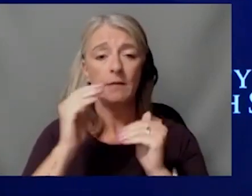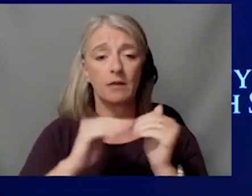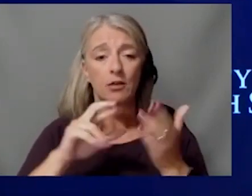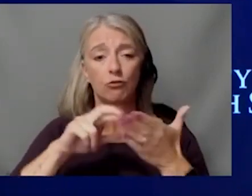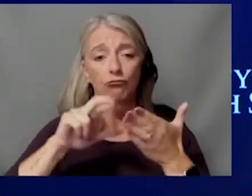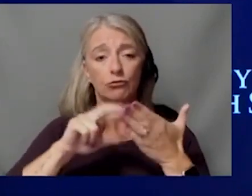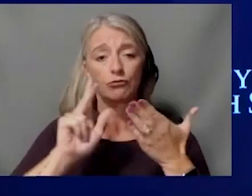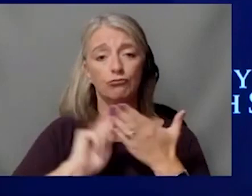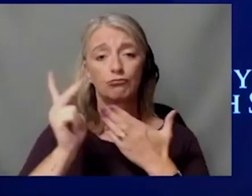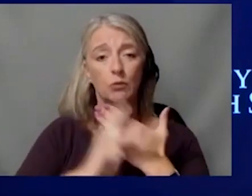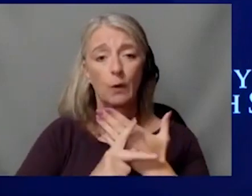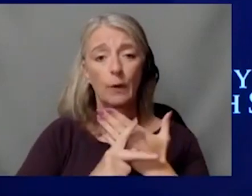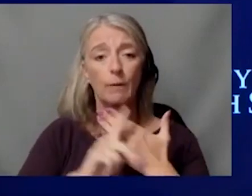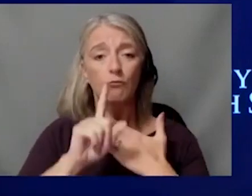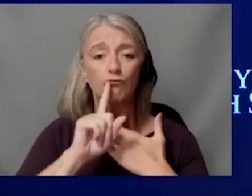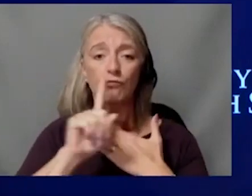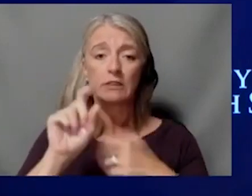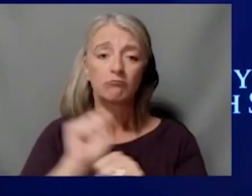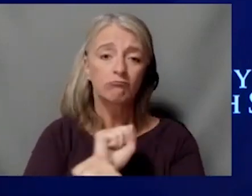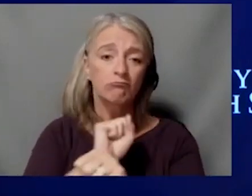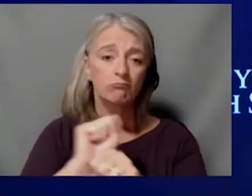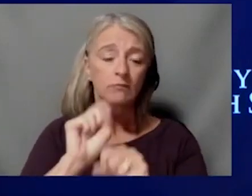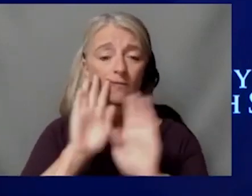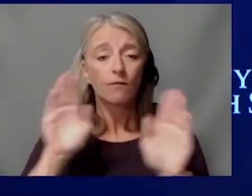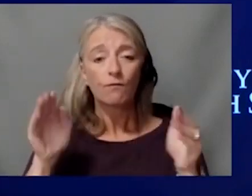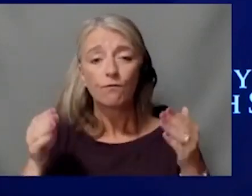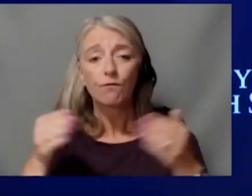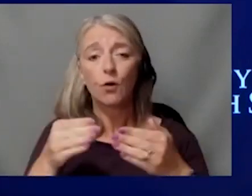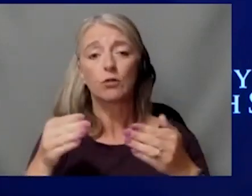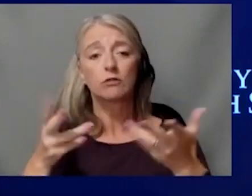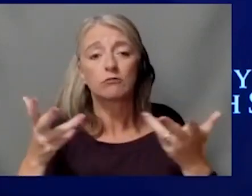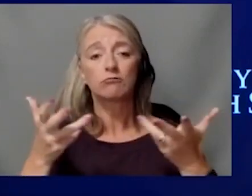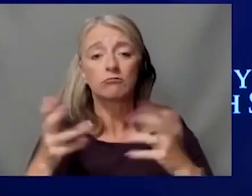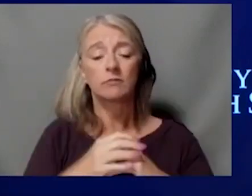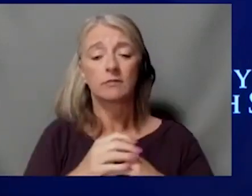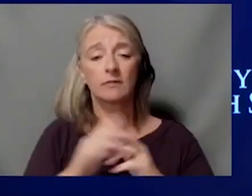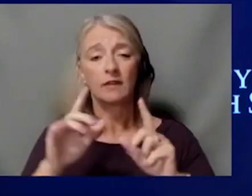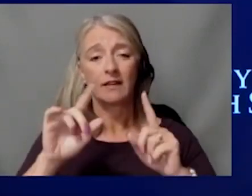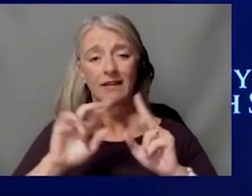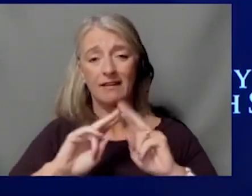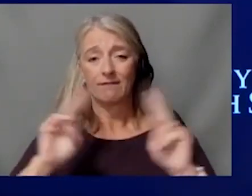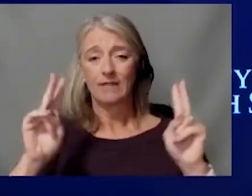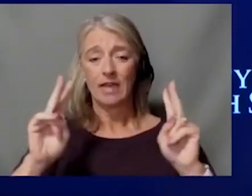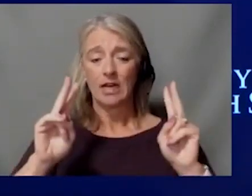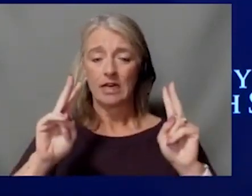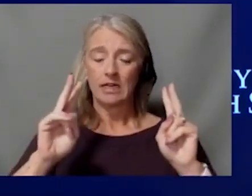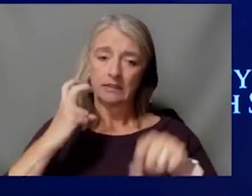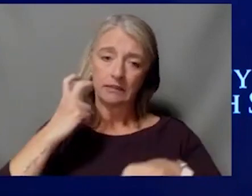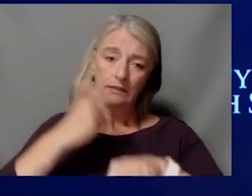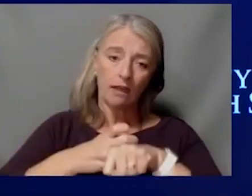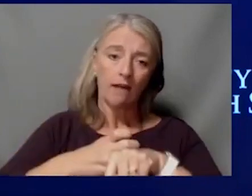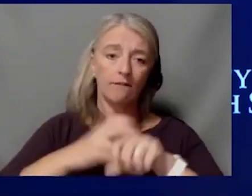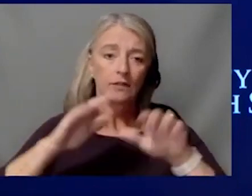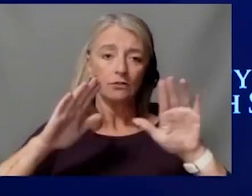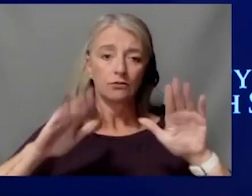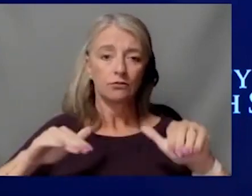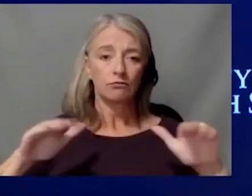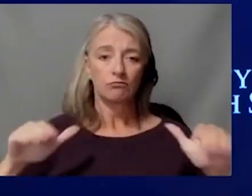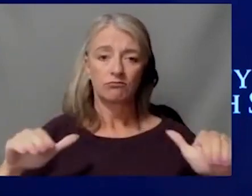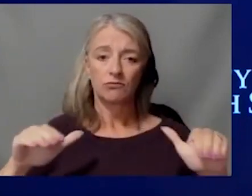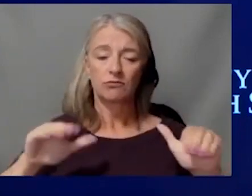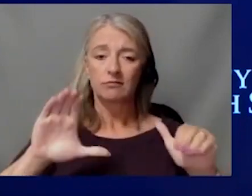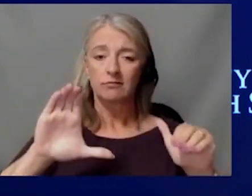that really focuses on these very tough pediatric cancer cases that